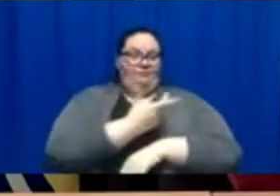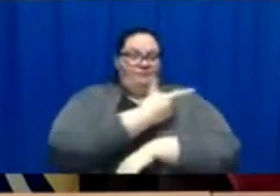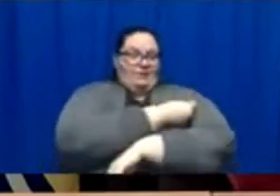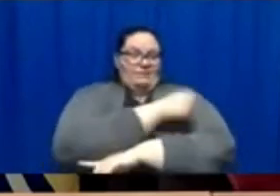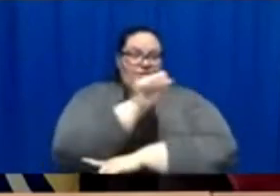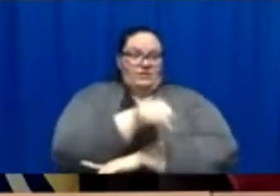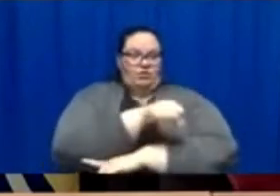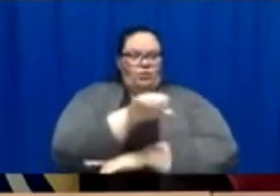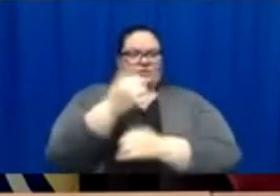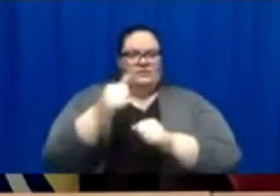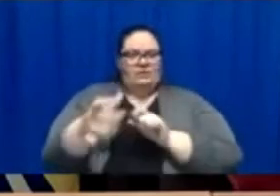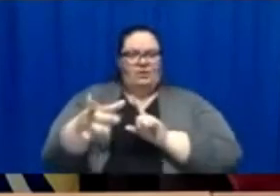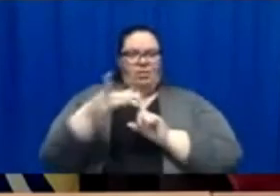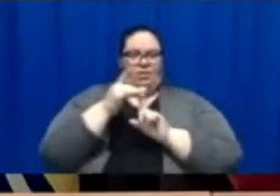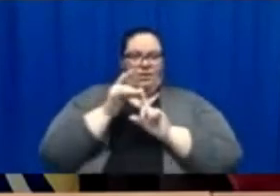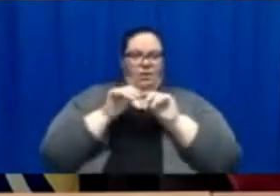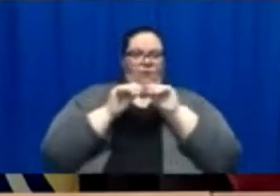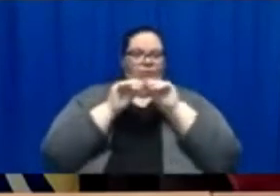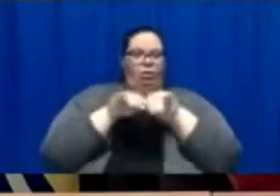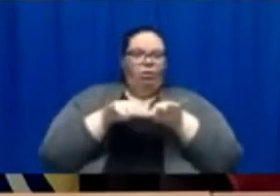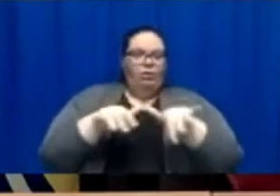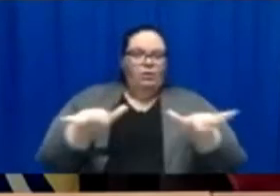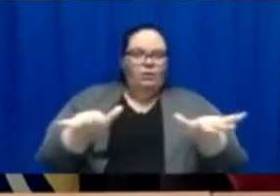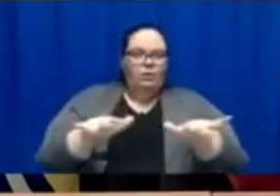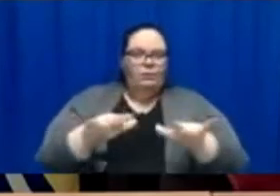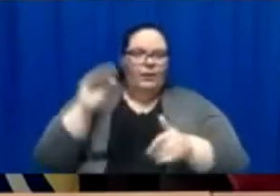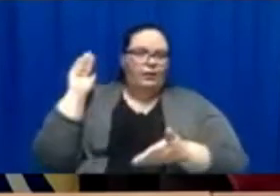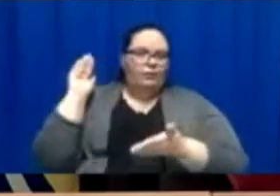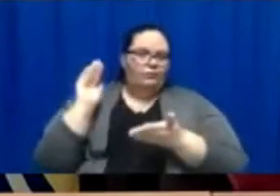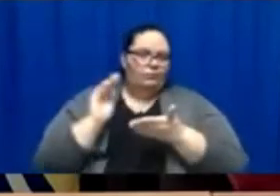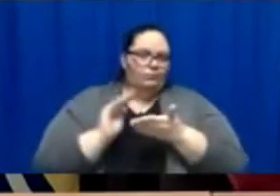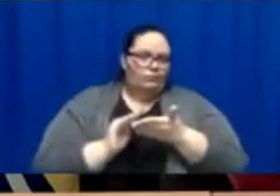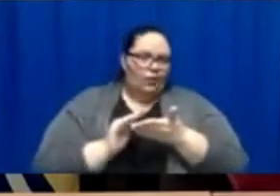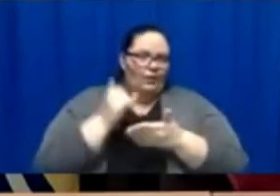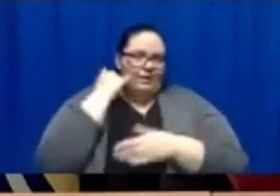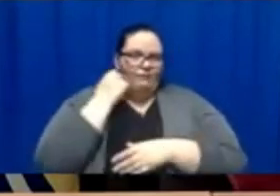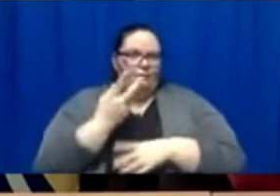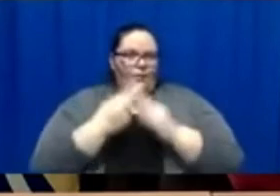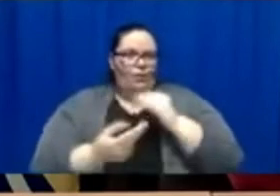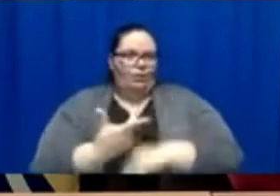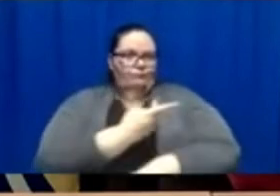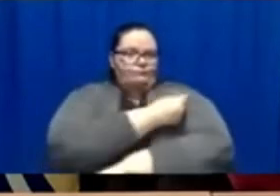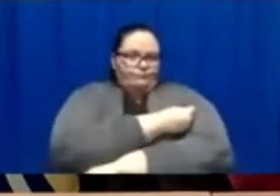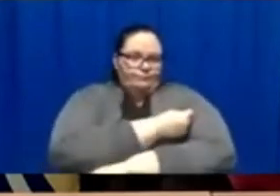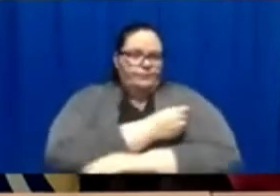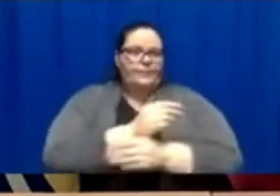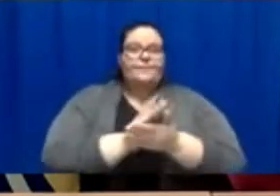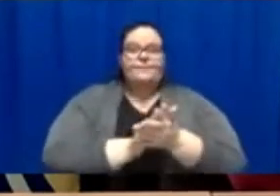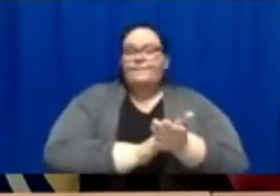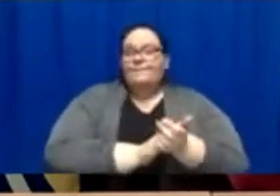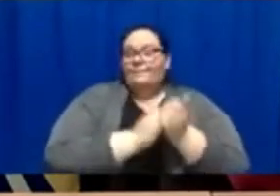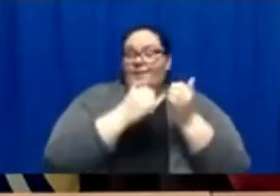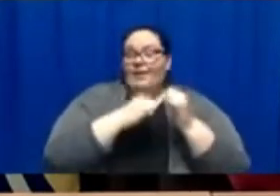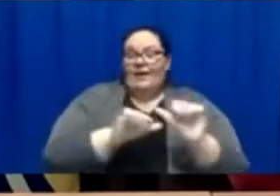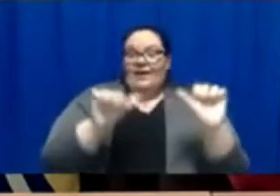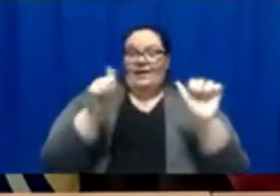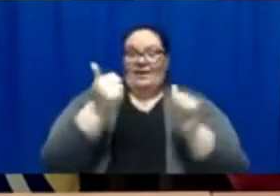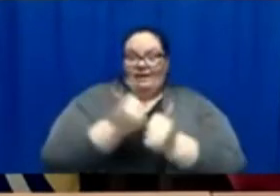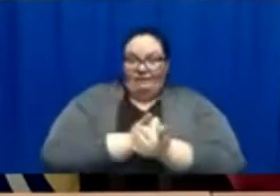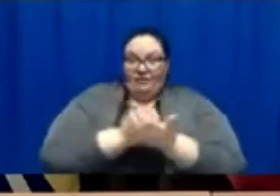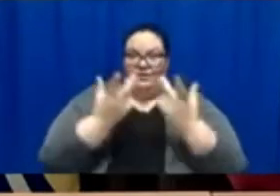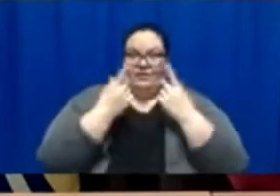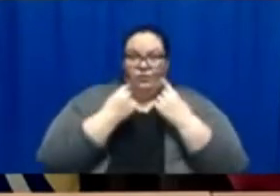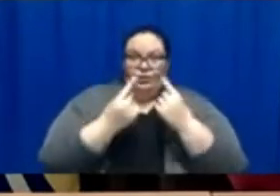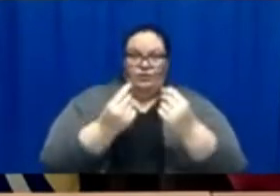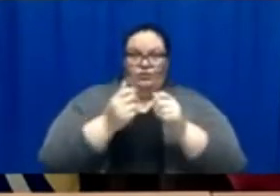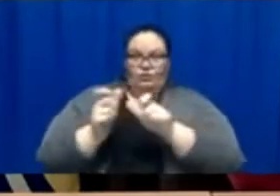transmit. But it's much, much, much lower with two doses of vaccine on board. So anything and everything that we can use with